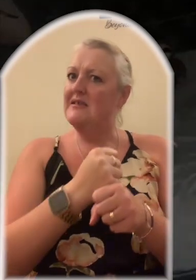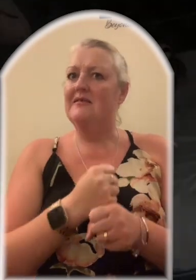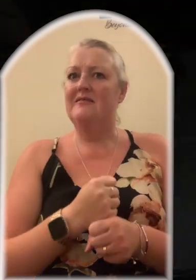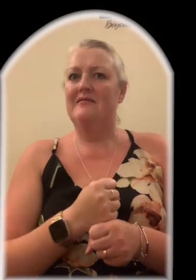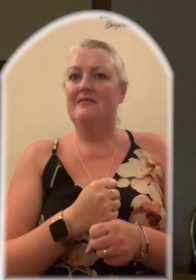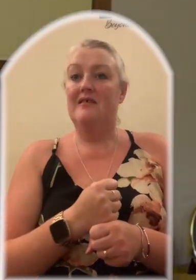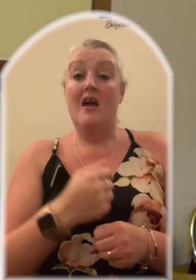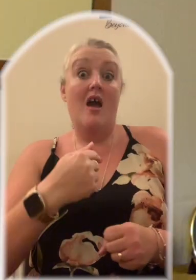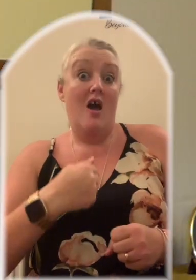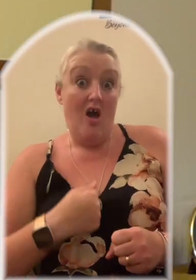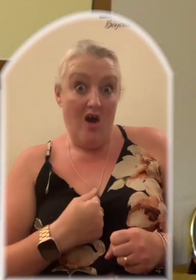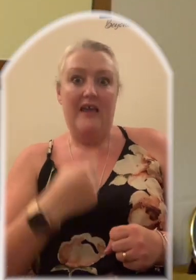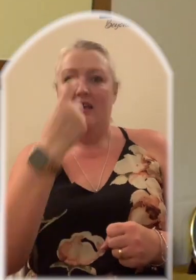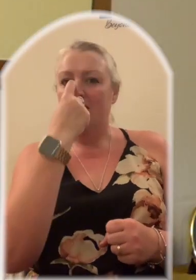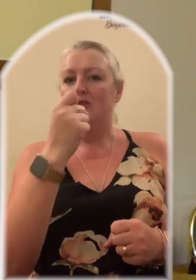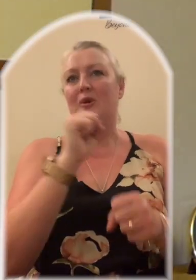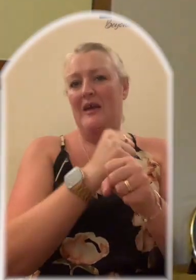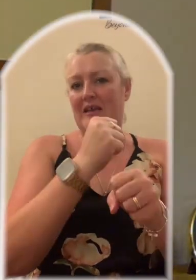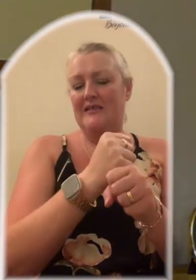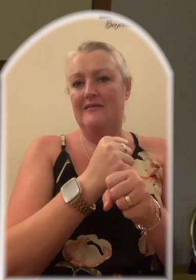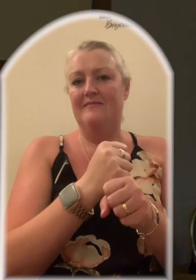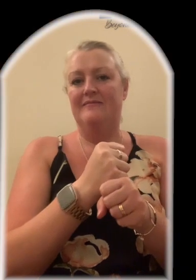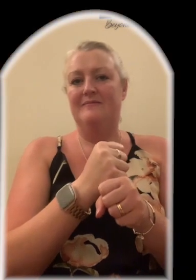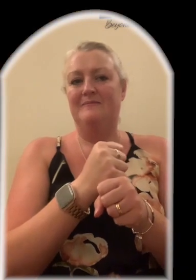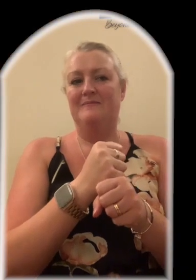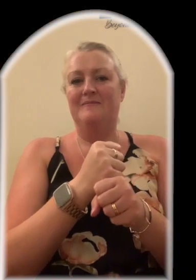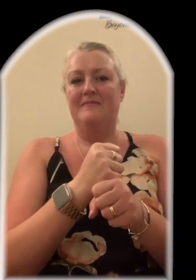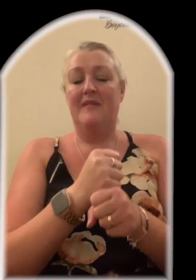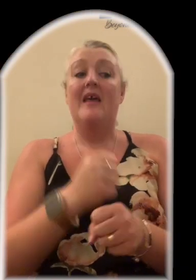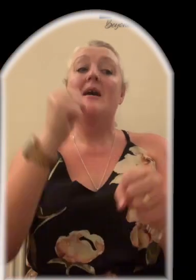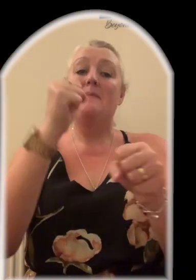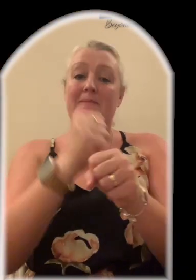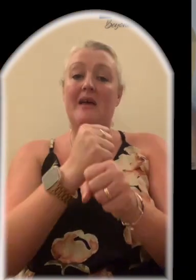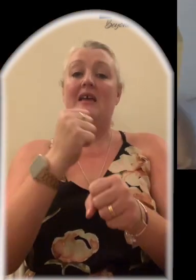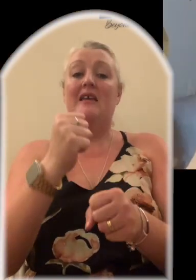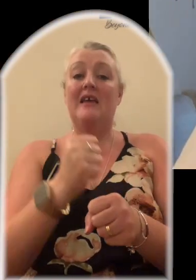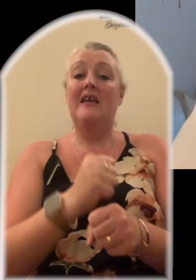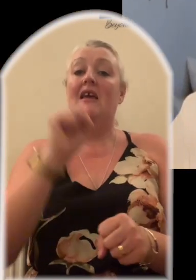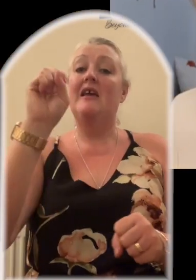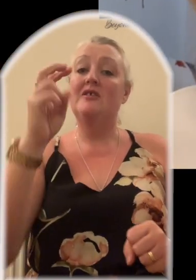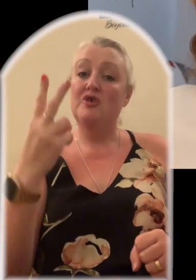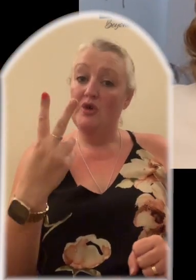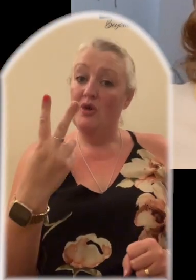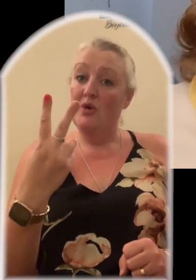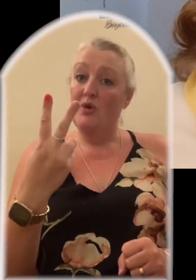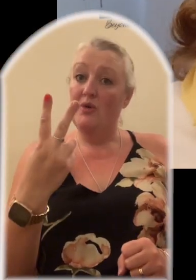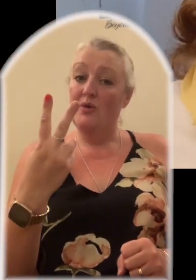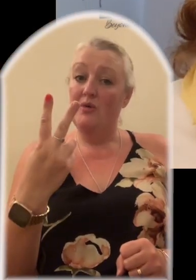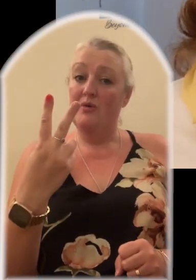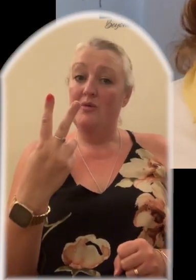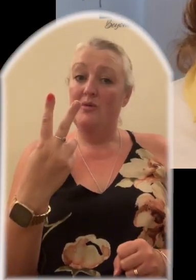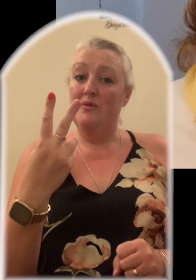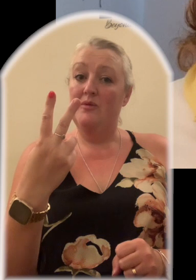it, I can do it Making it too